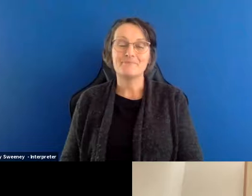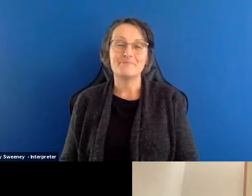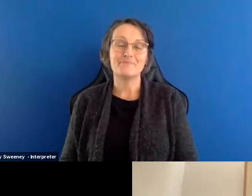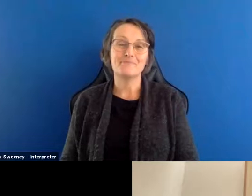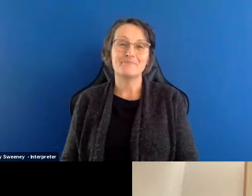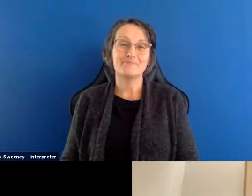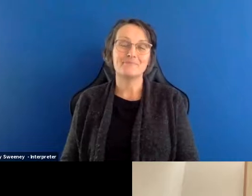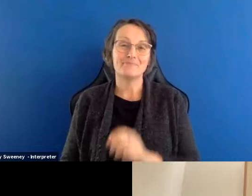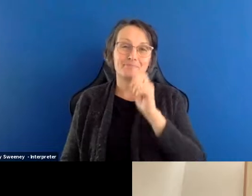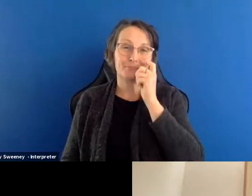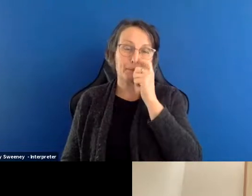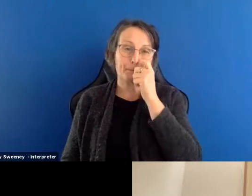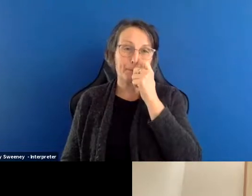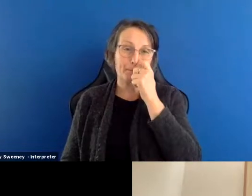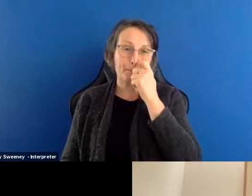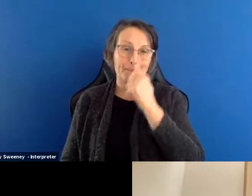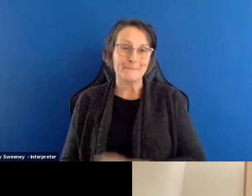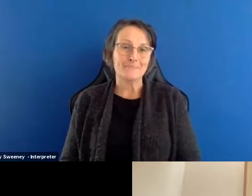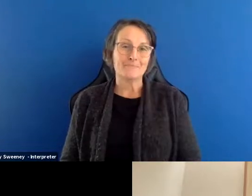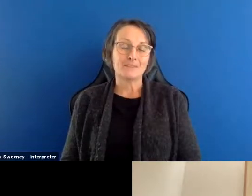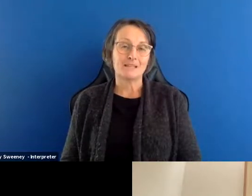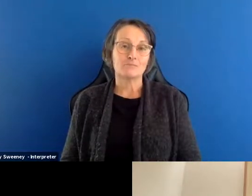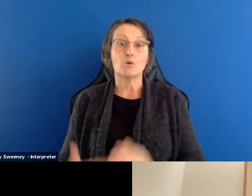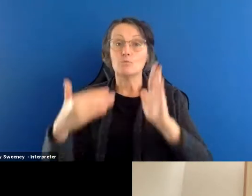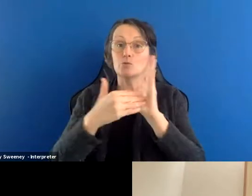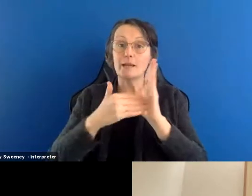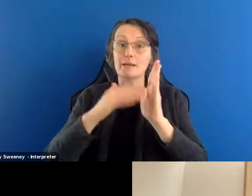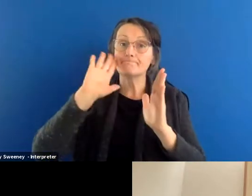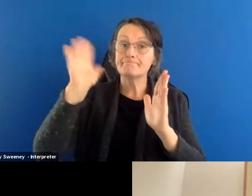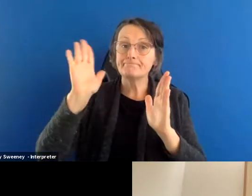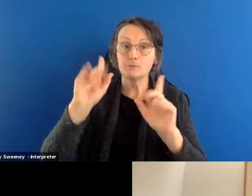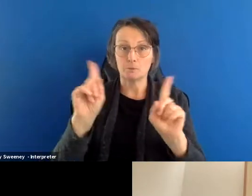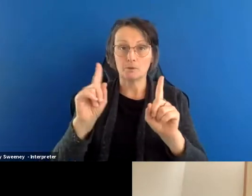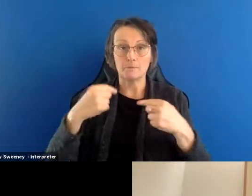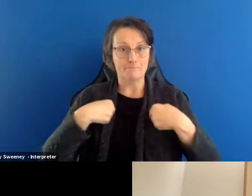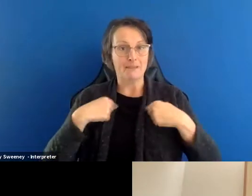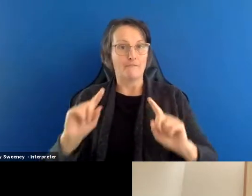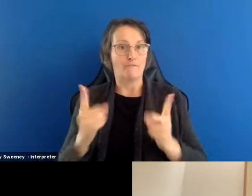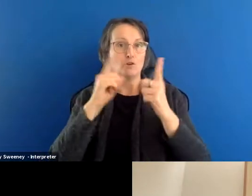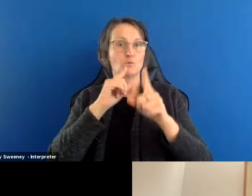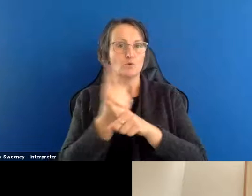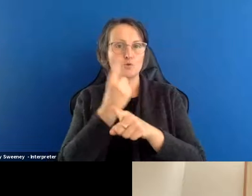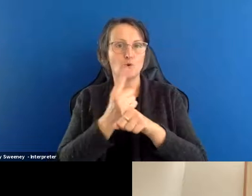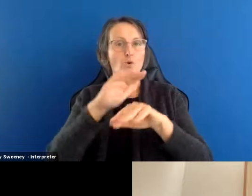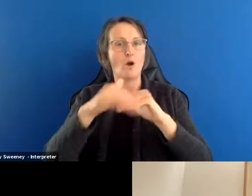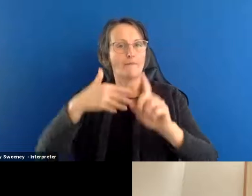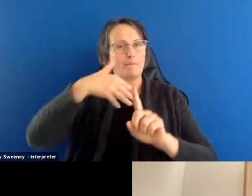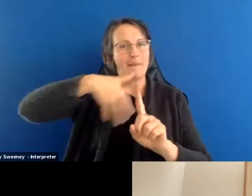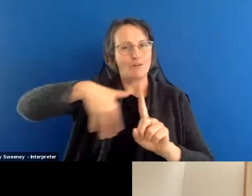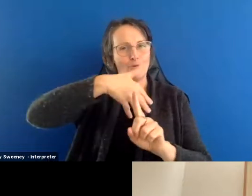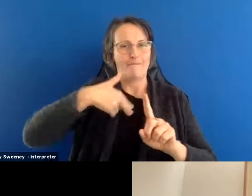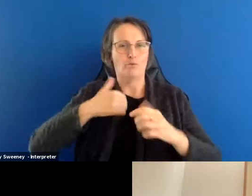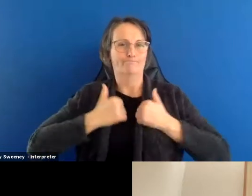Okay, so for the way we're going to structure today's session is I'm going to speak first of all about some of the background to our